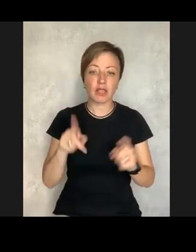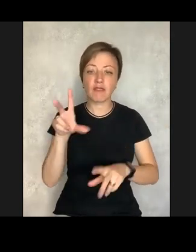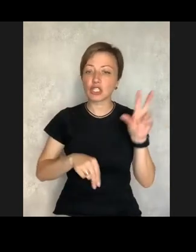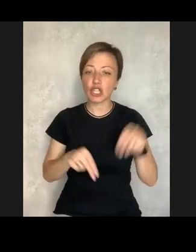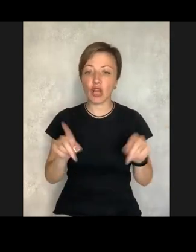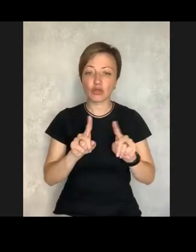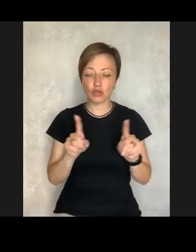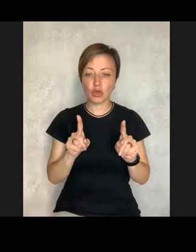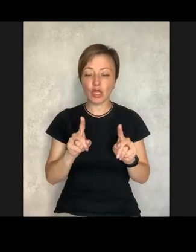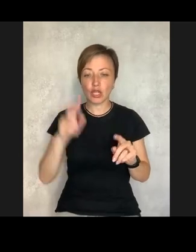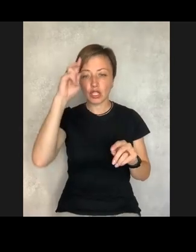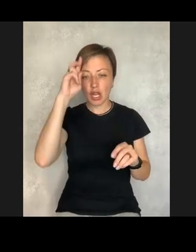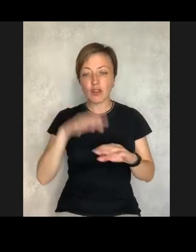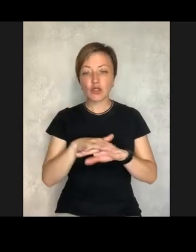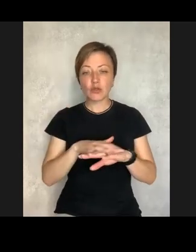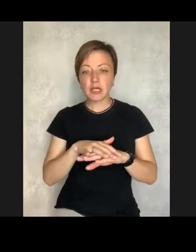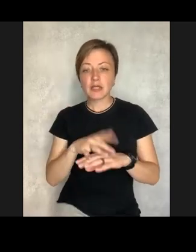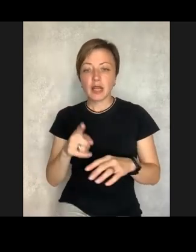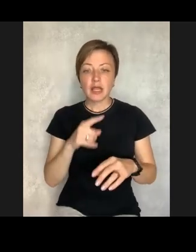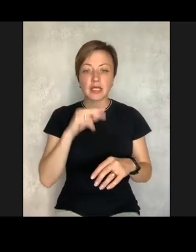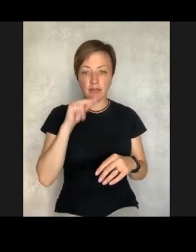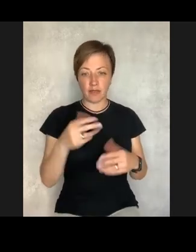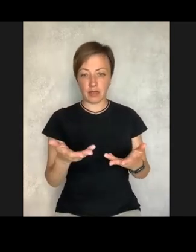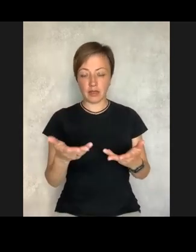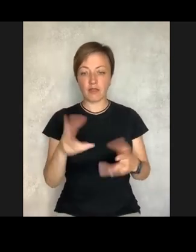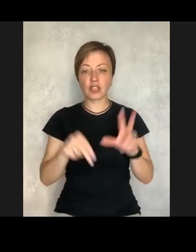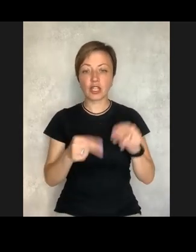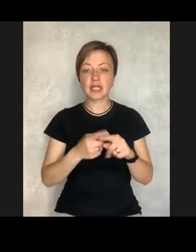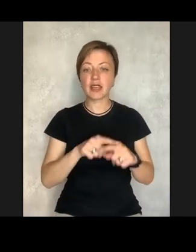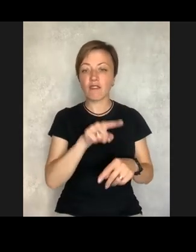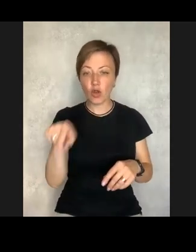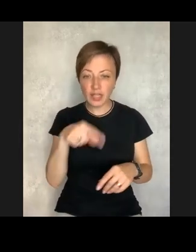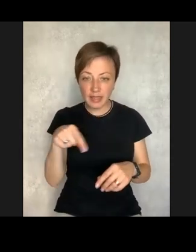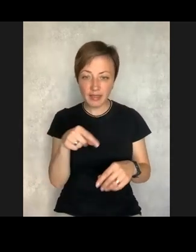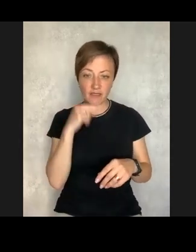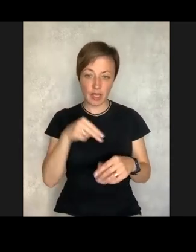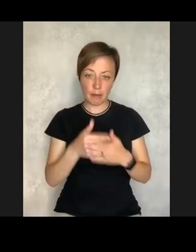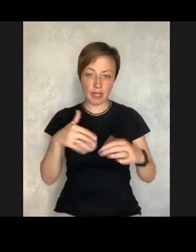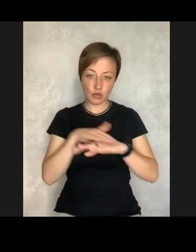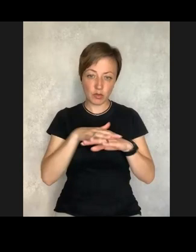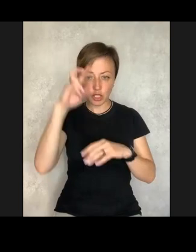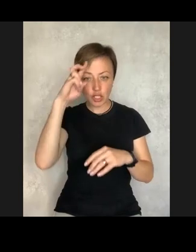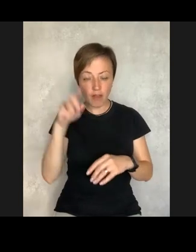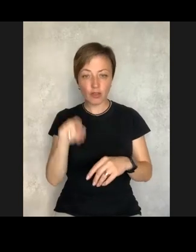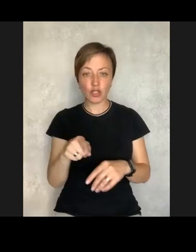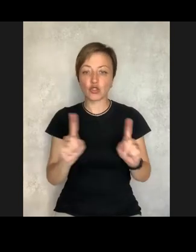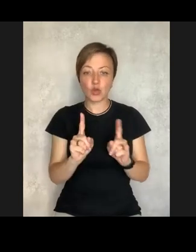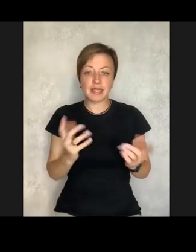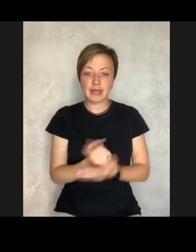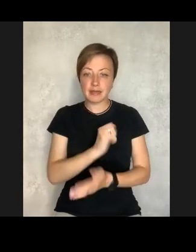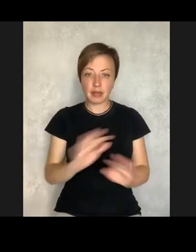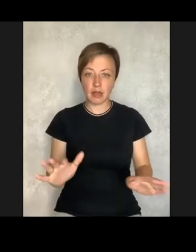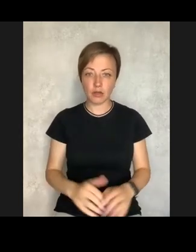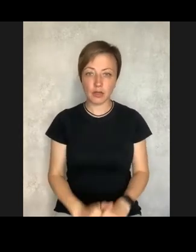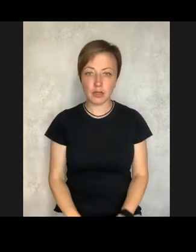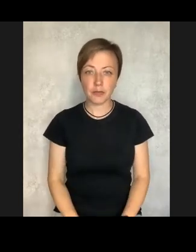enough and persistently enough. They don't think that the society and the state owe to